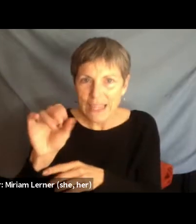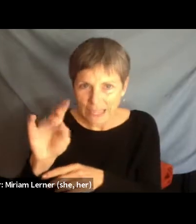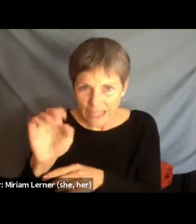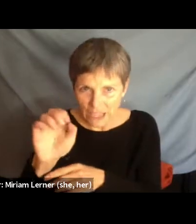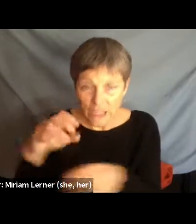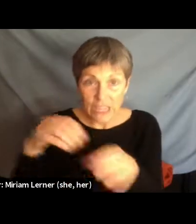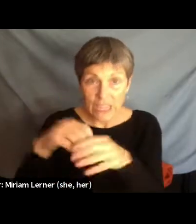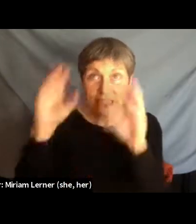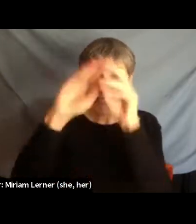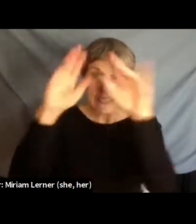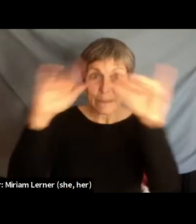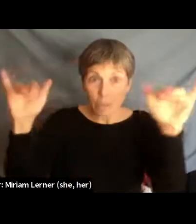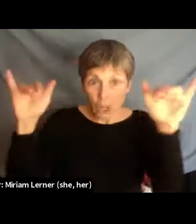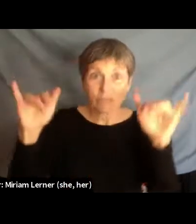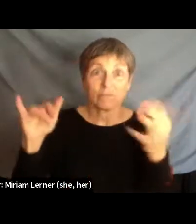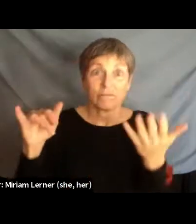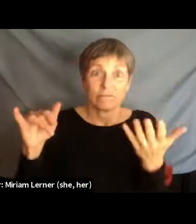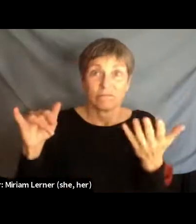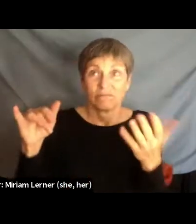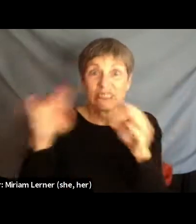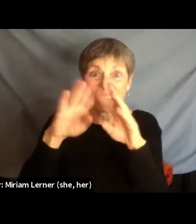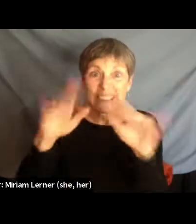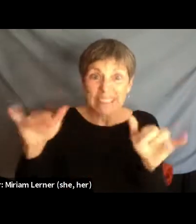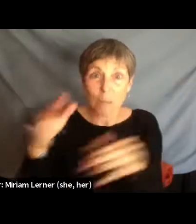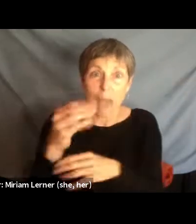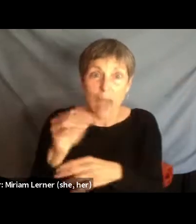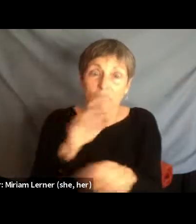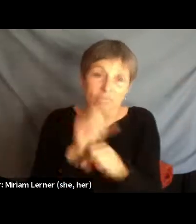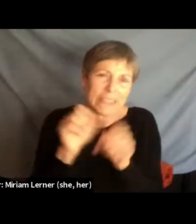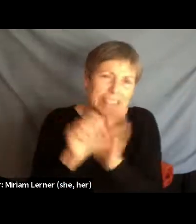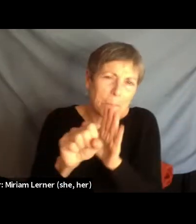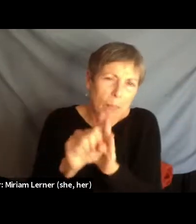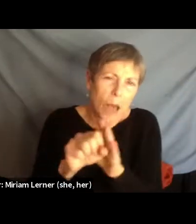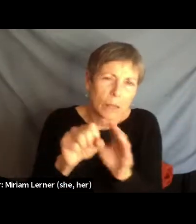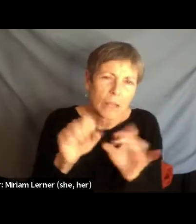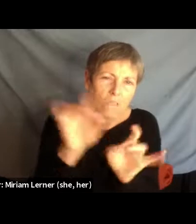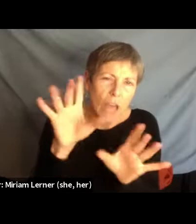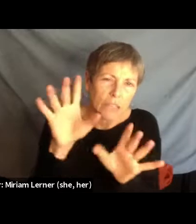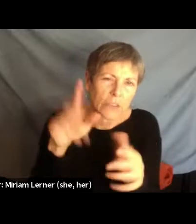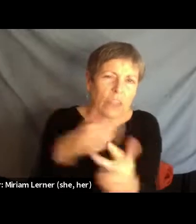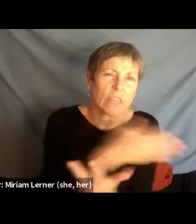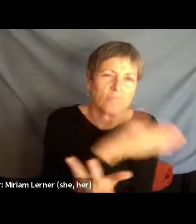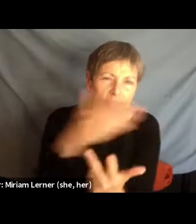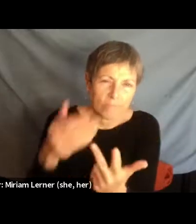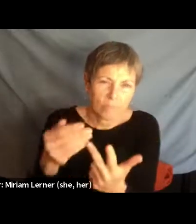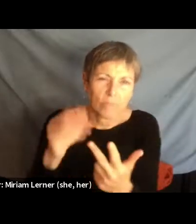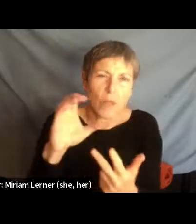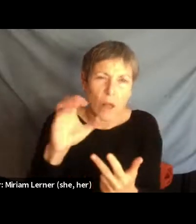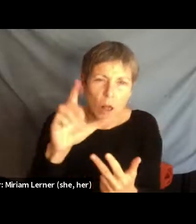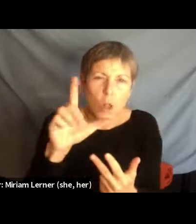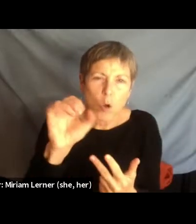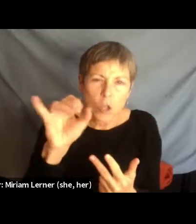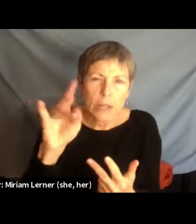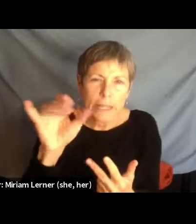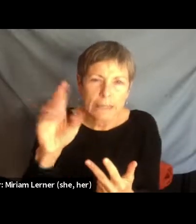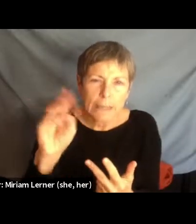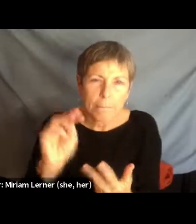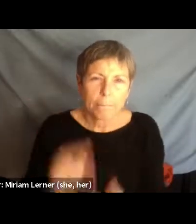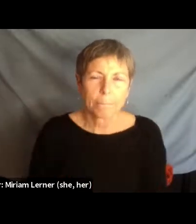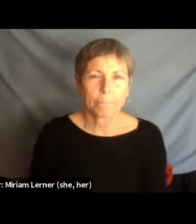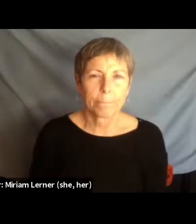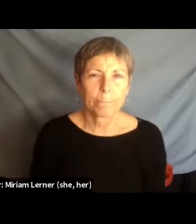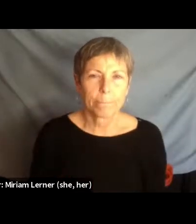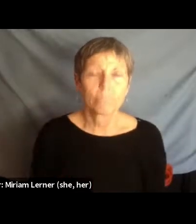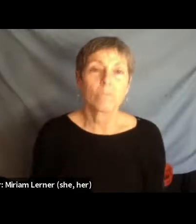symbolic violence, and then bring the conversation to the role of colonialism. So I mainly